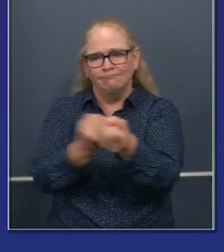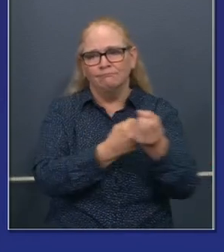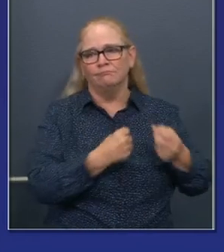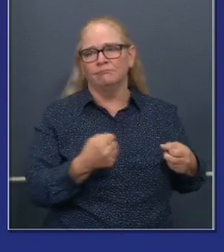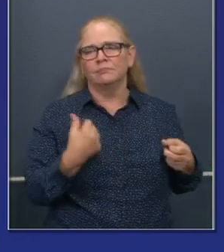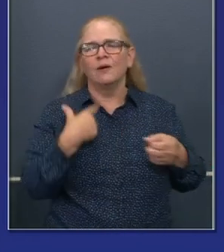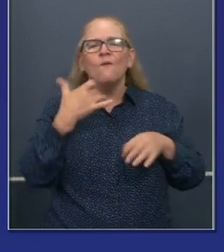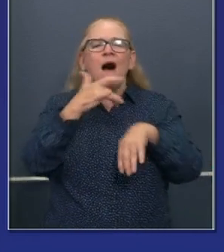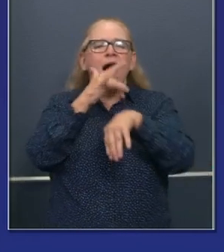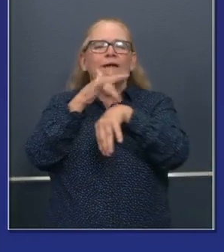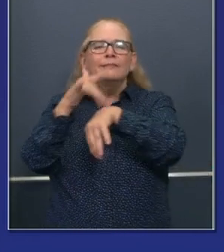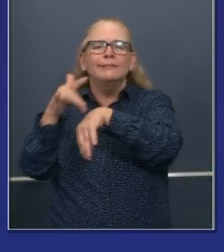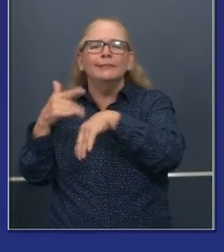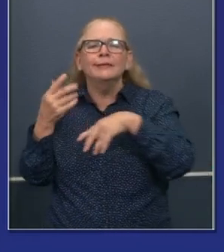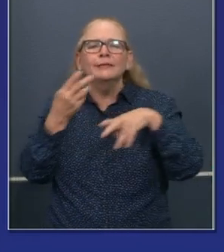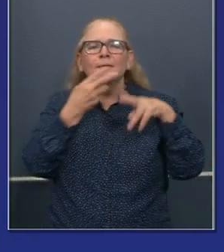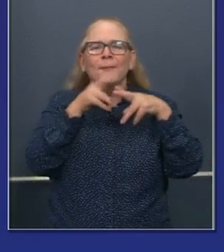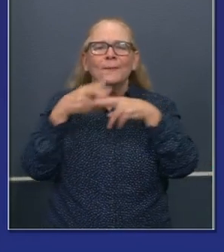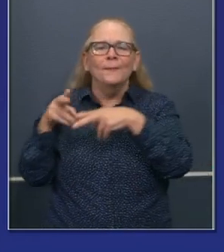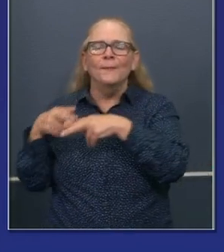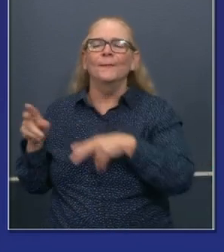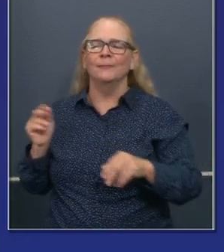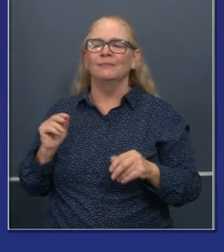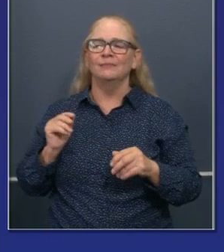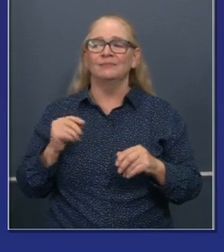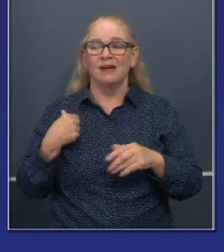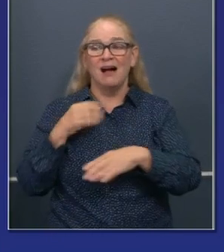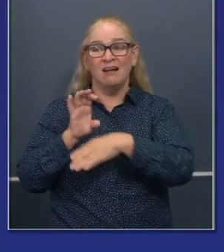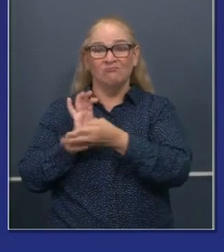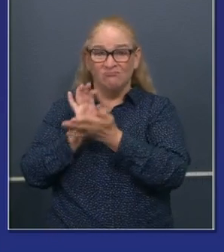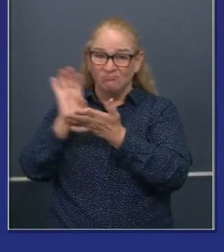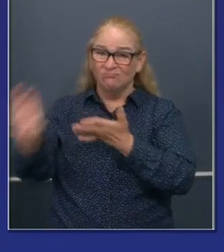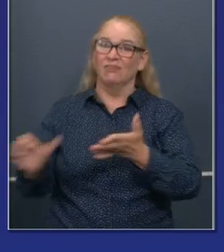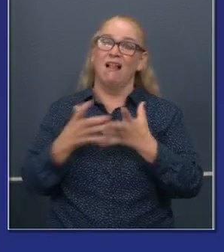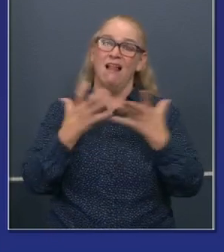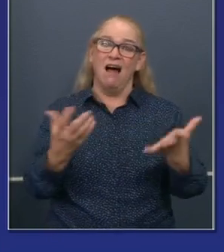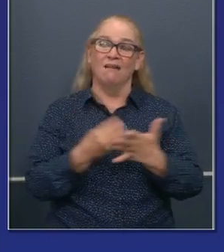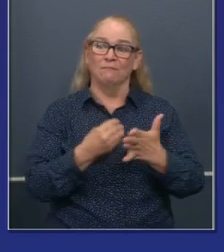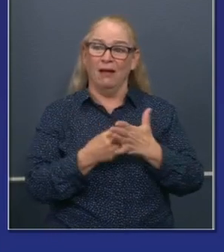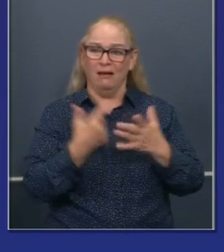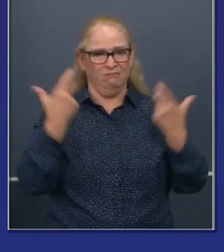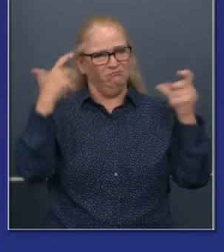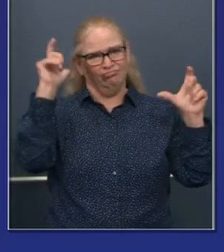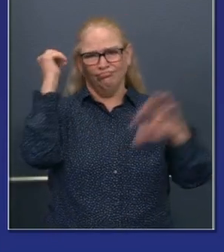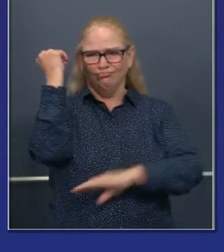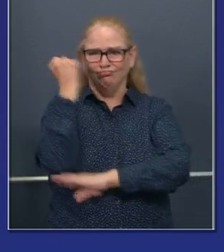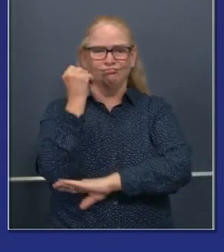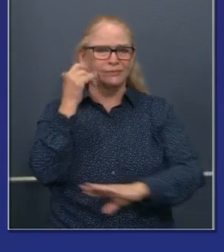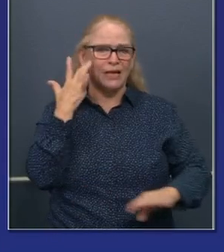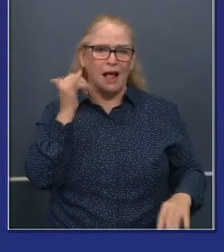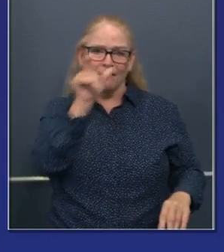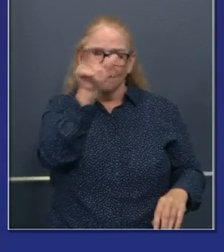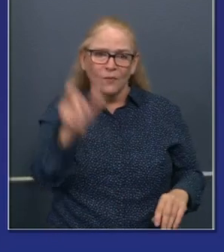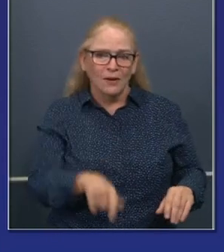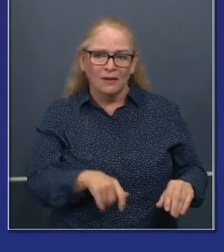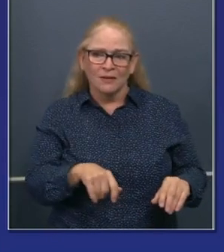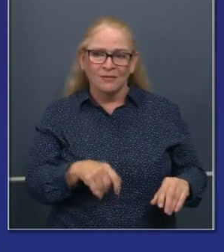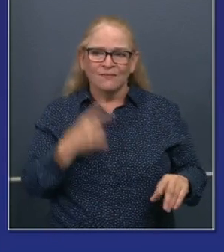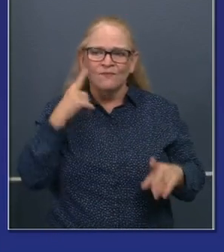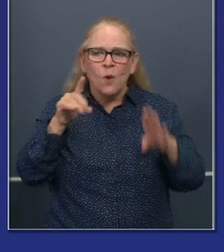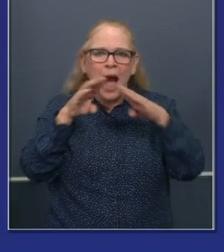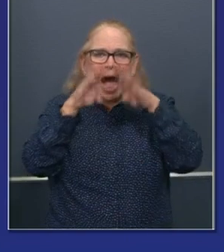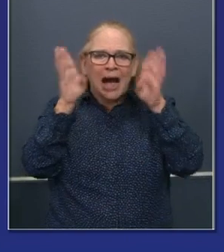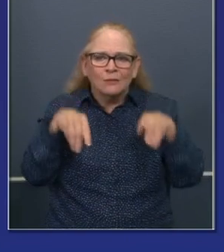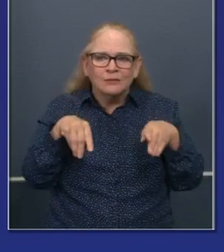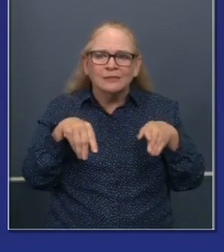uh, that we have advanced over a billion dollars unprecedented in California's history for low income housing tax credits. And this all